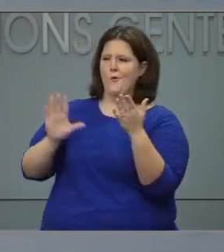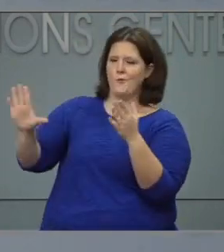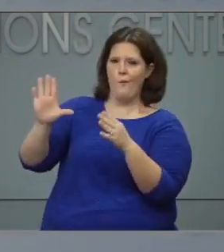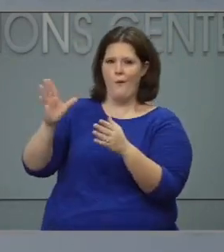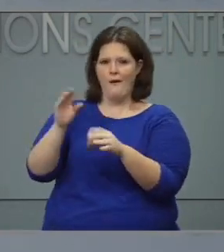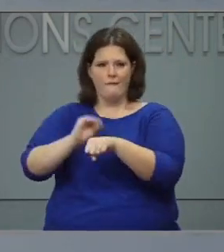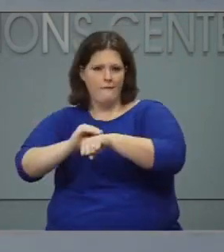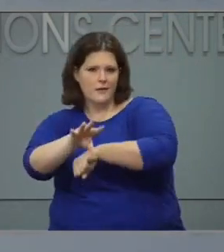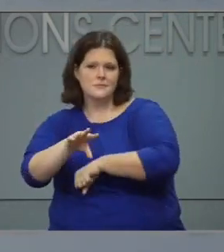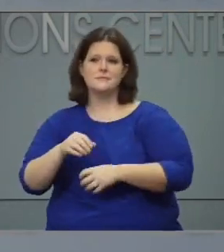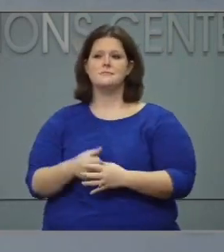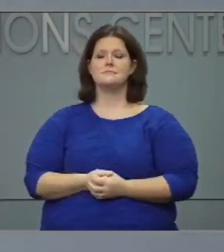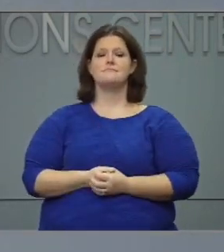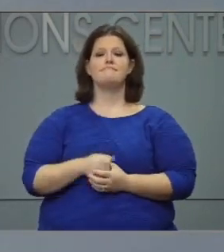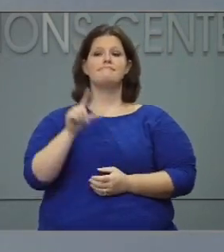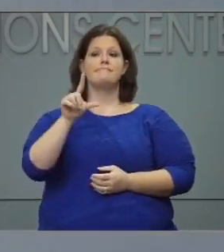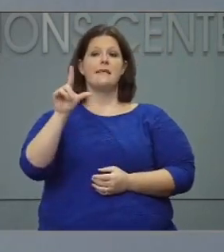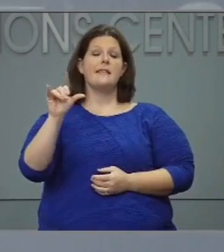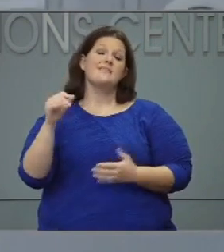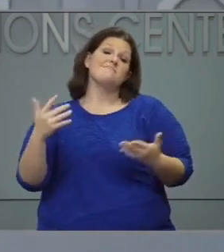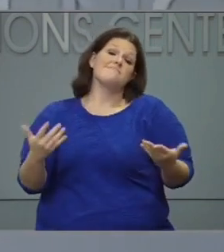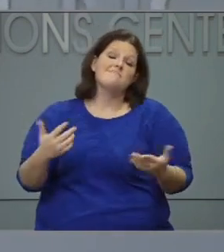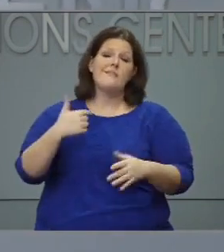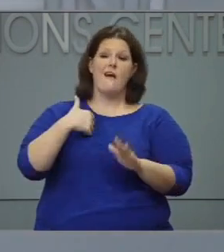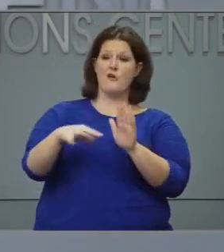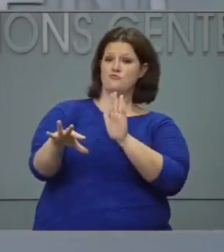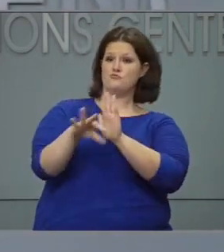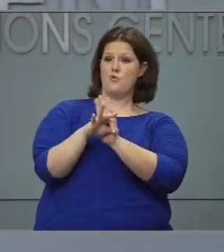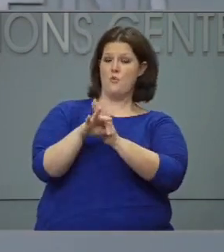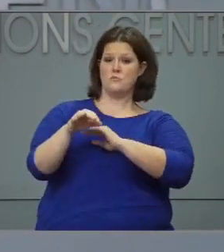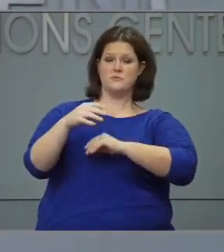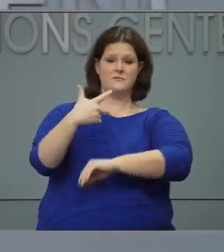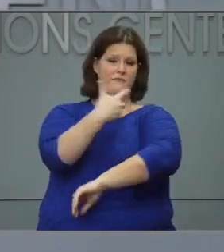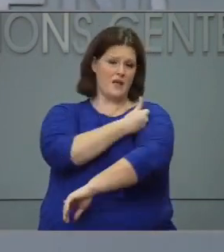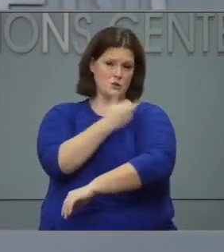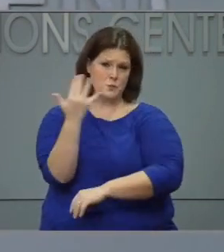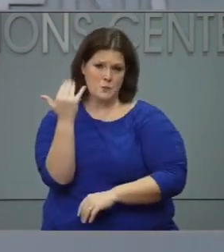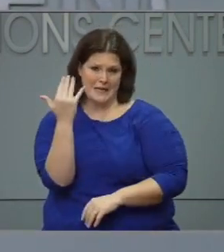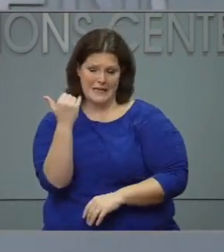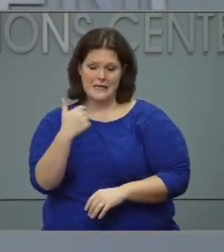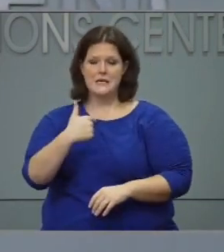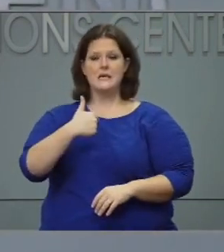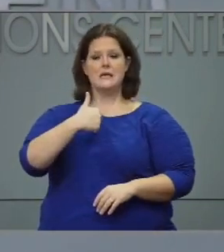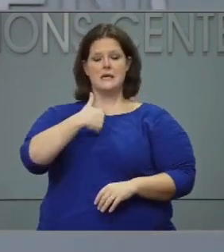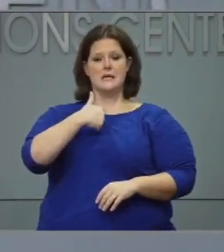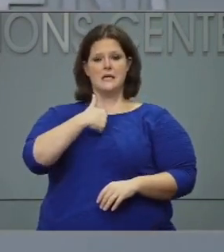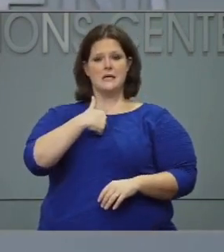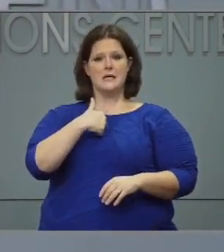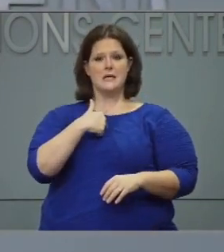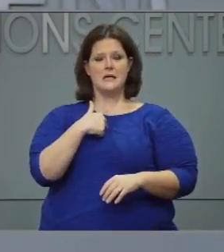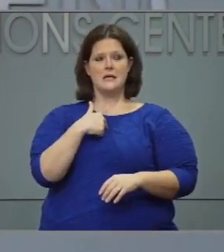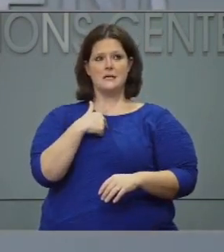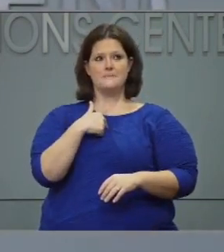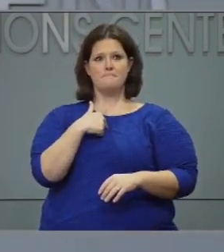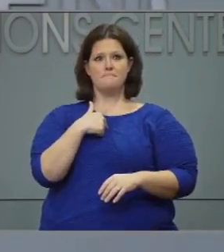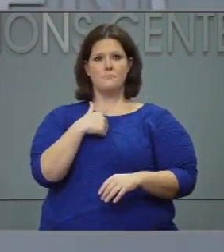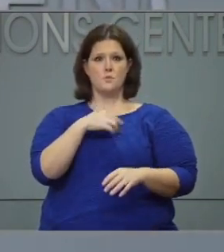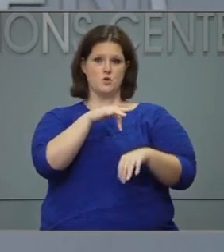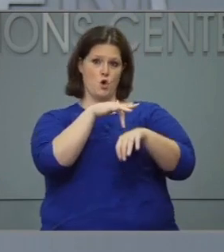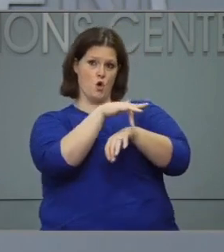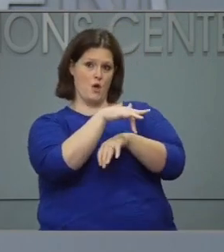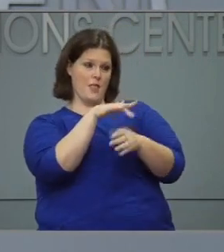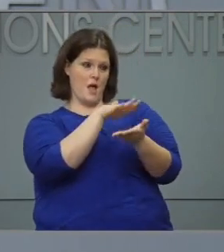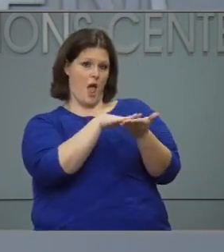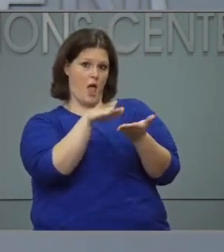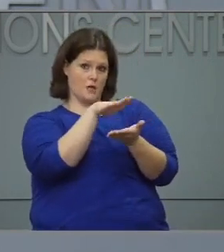Well, I chose to get vaccinated because I was transferring from an early college and